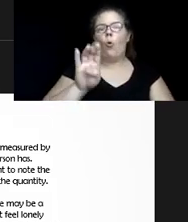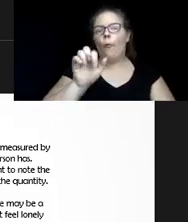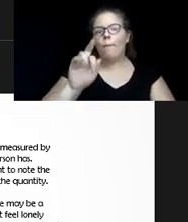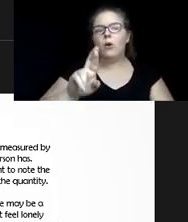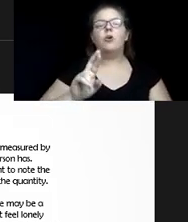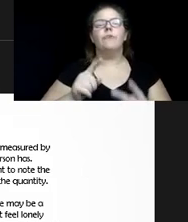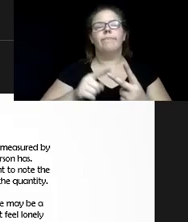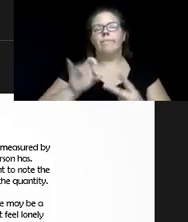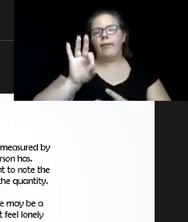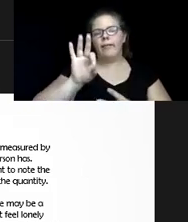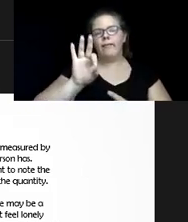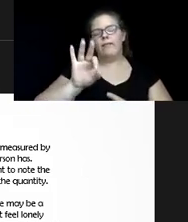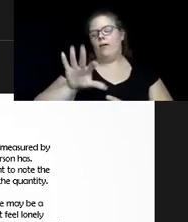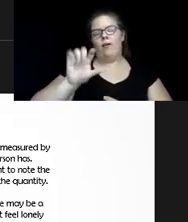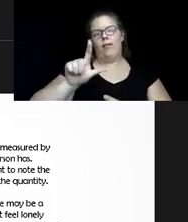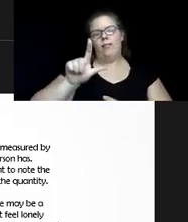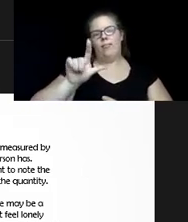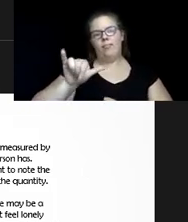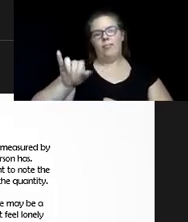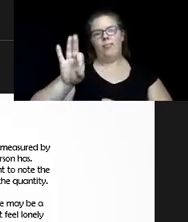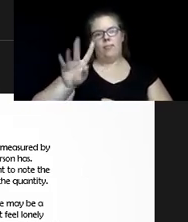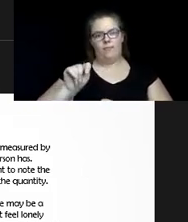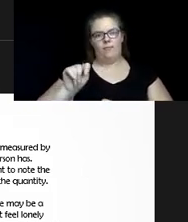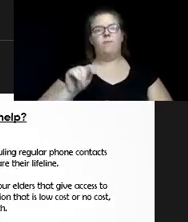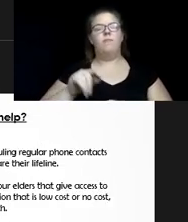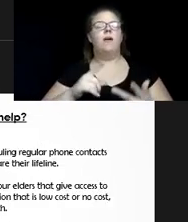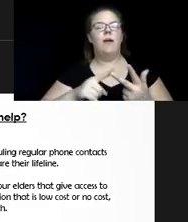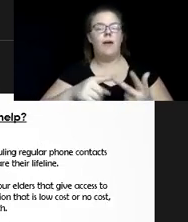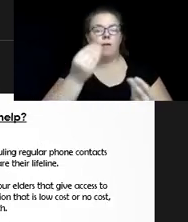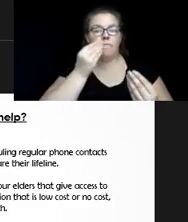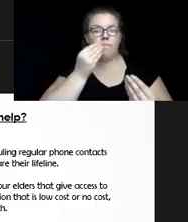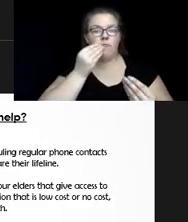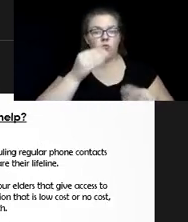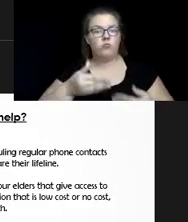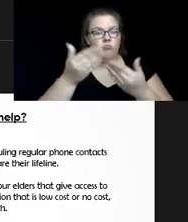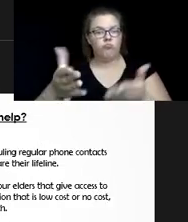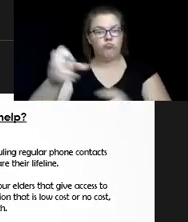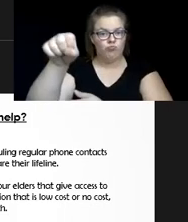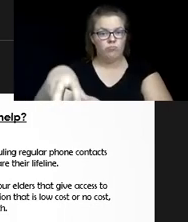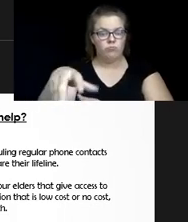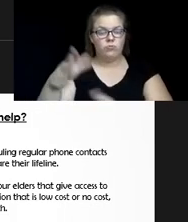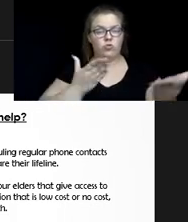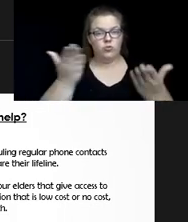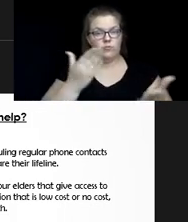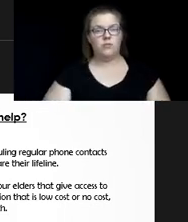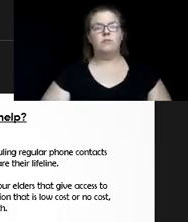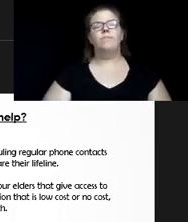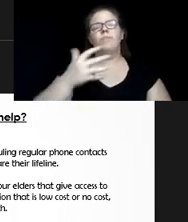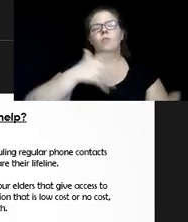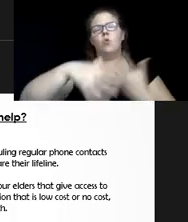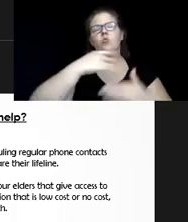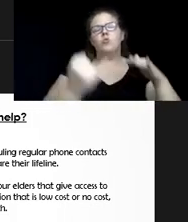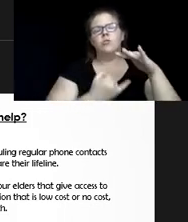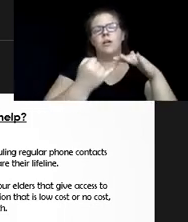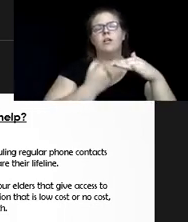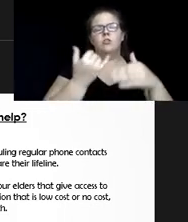as well as some meal and food delivery services. So social isolation we know is measured by the number